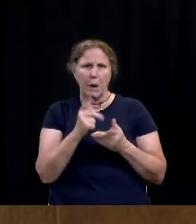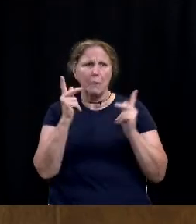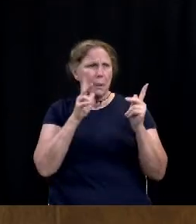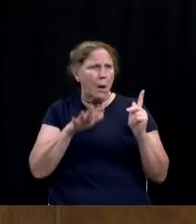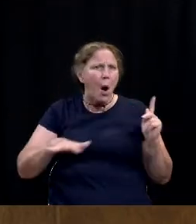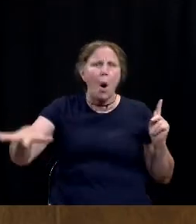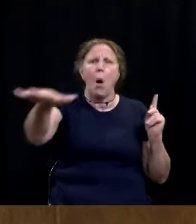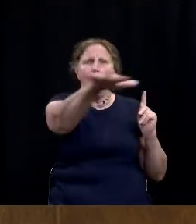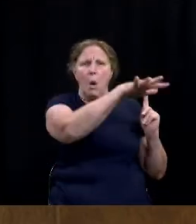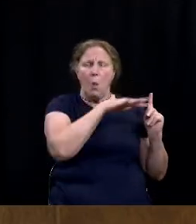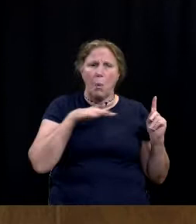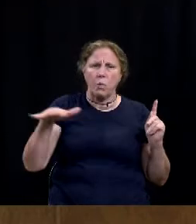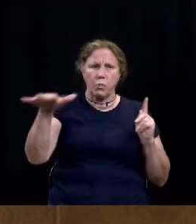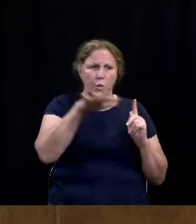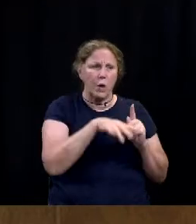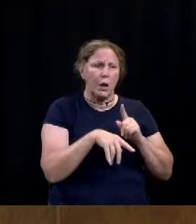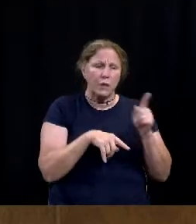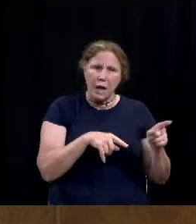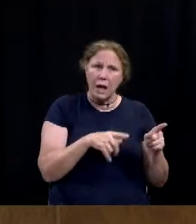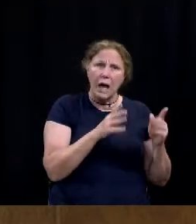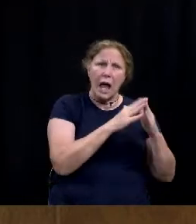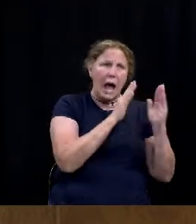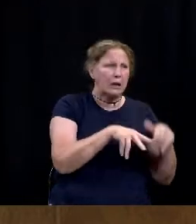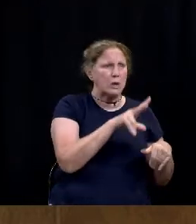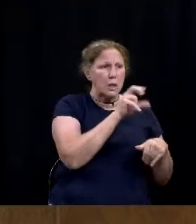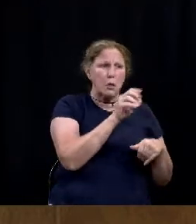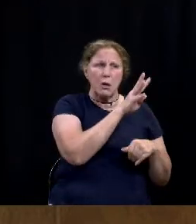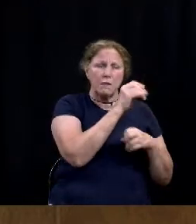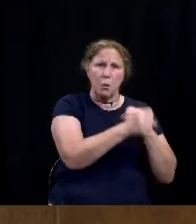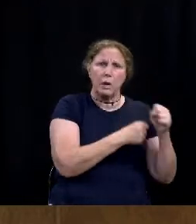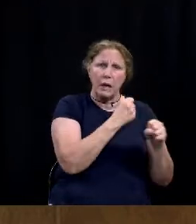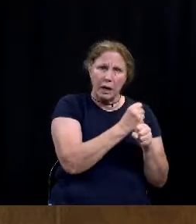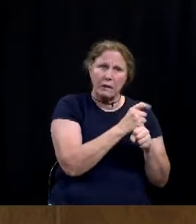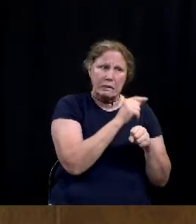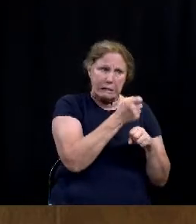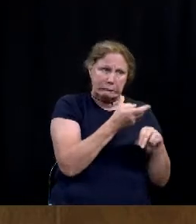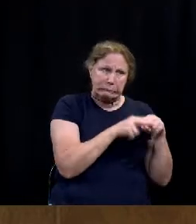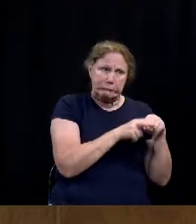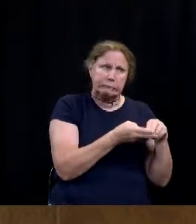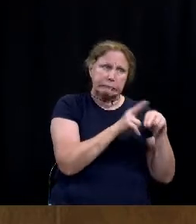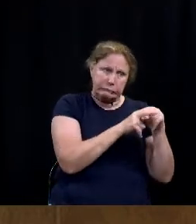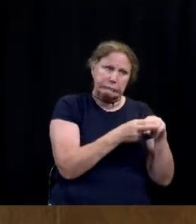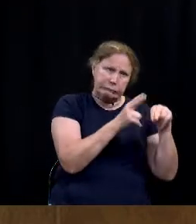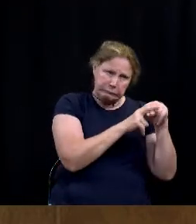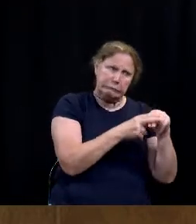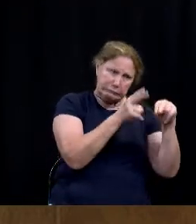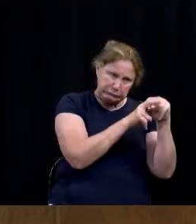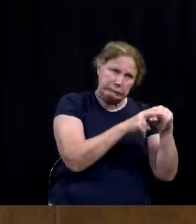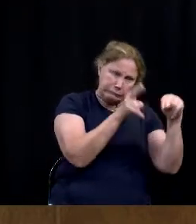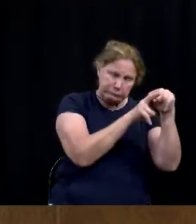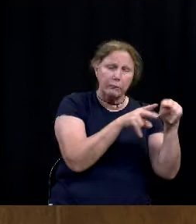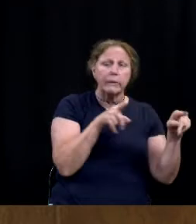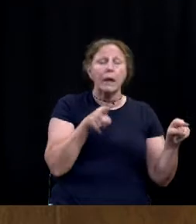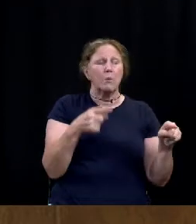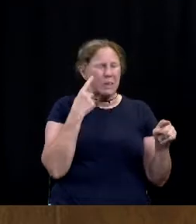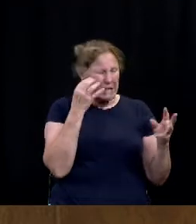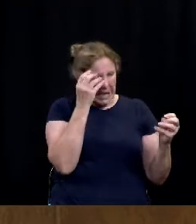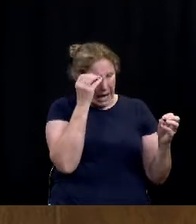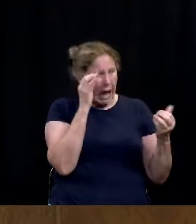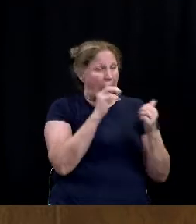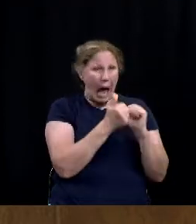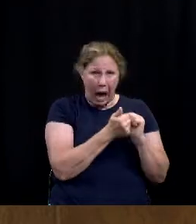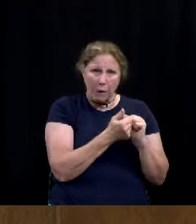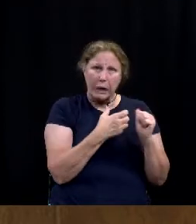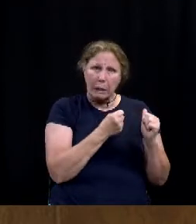that have been in their homes 30, 40 years. And this is just one of those ways that we feel that the